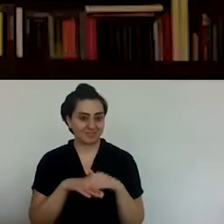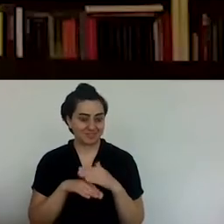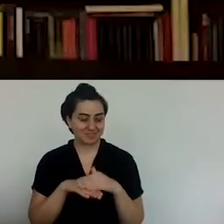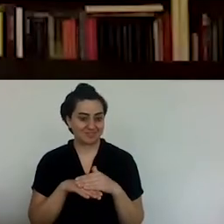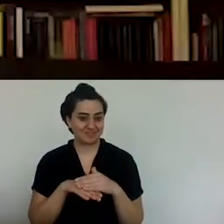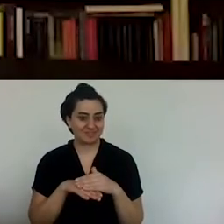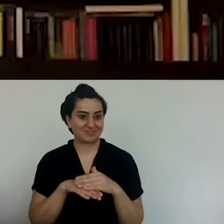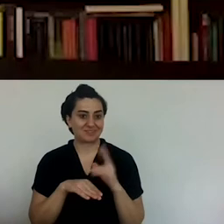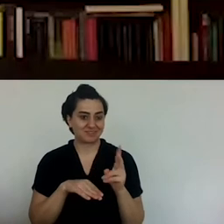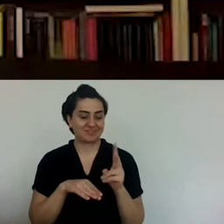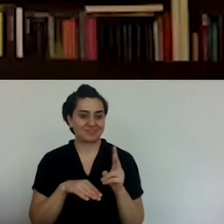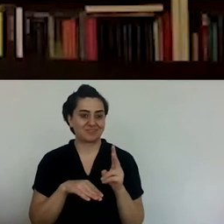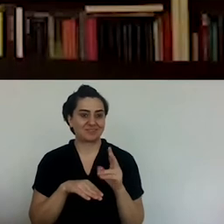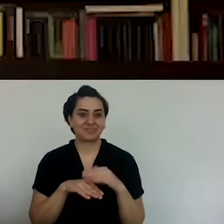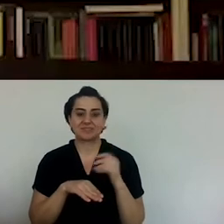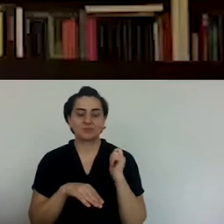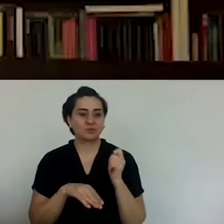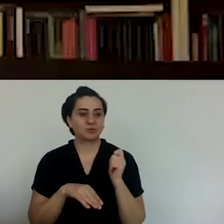on the shore.